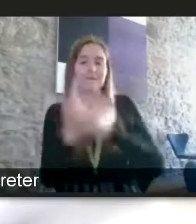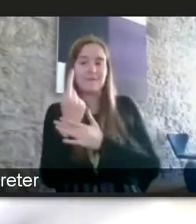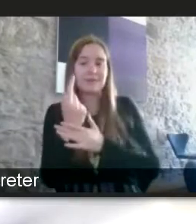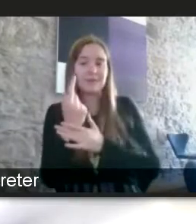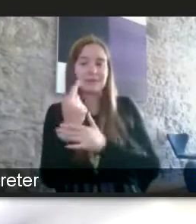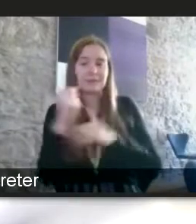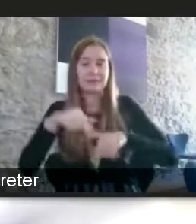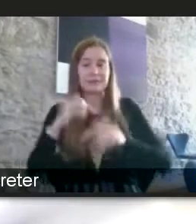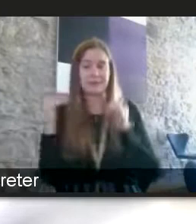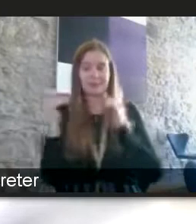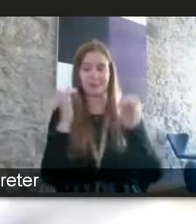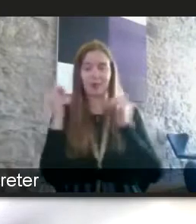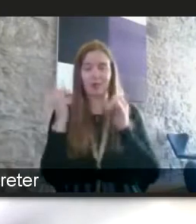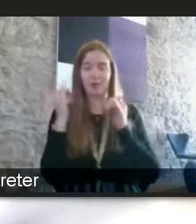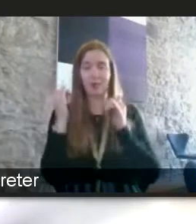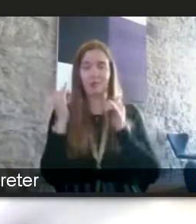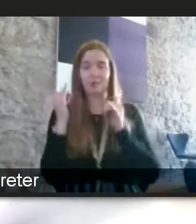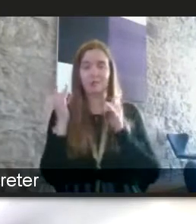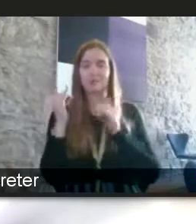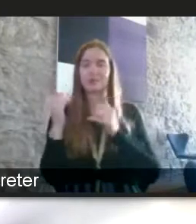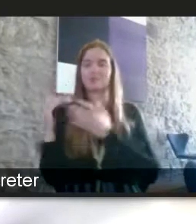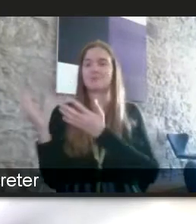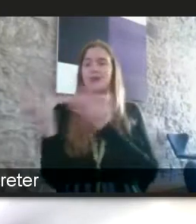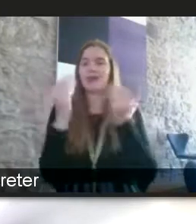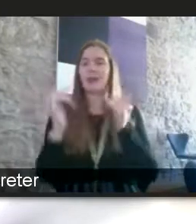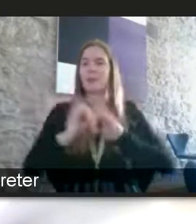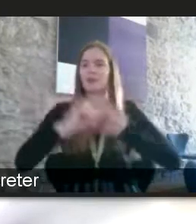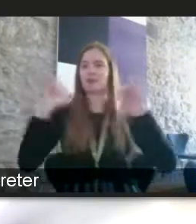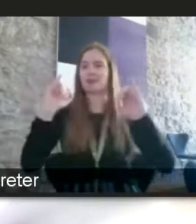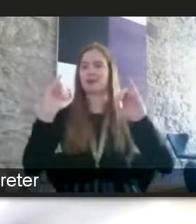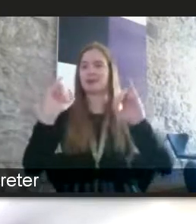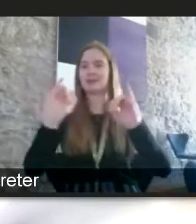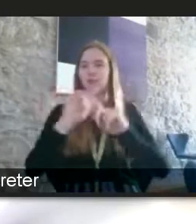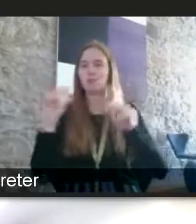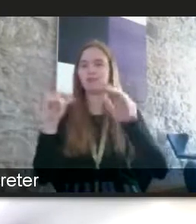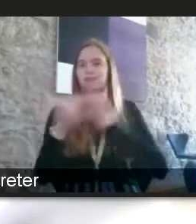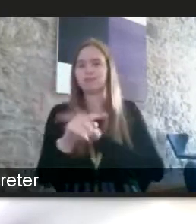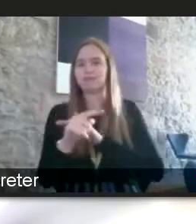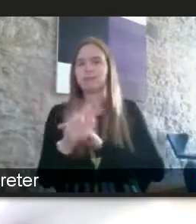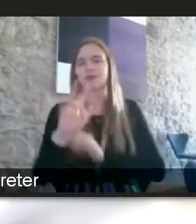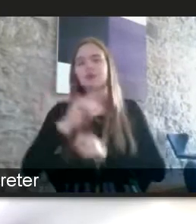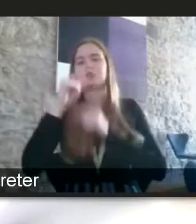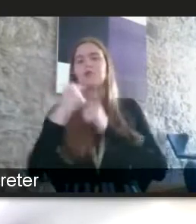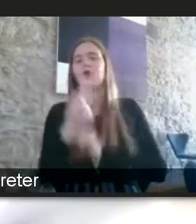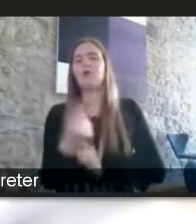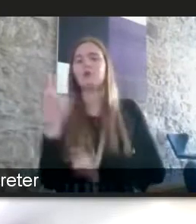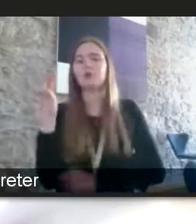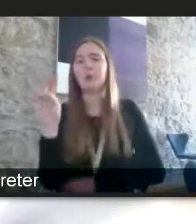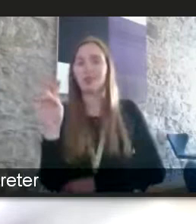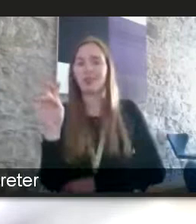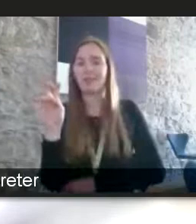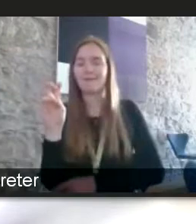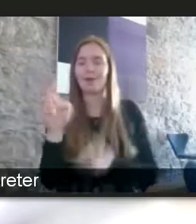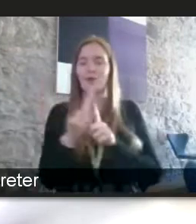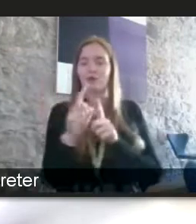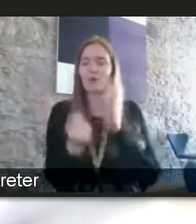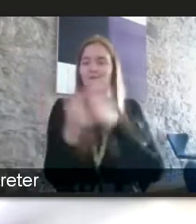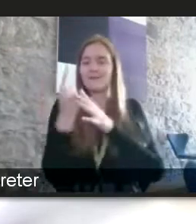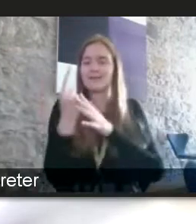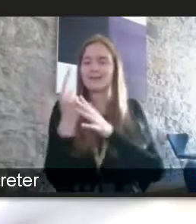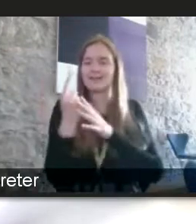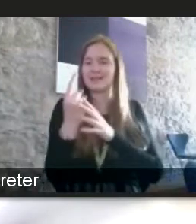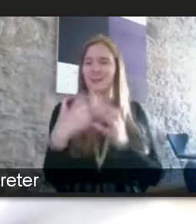of this festival and it's a climate crisis hasn't gone away and it starts at two o'clock tomorrow they're also in events in the scottish parliament building